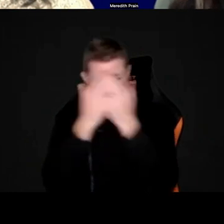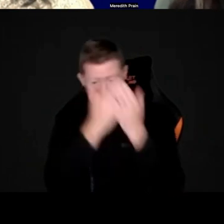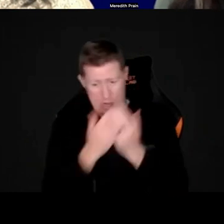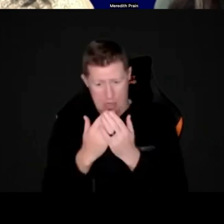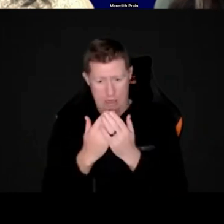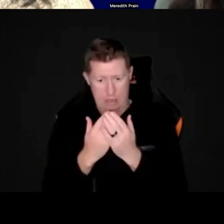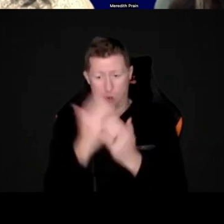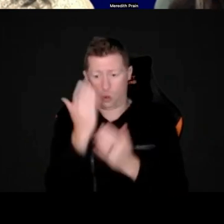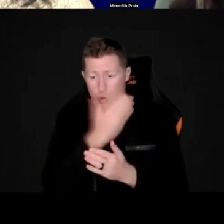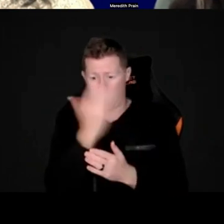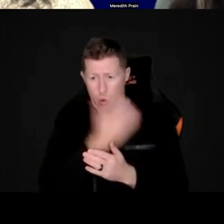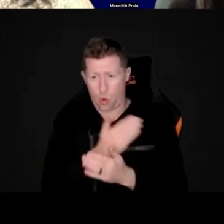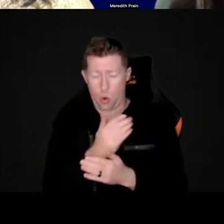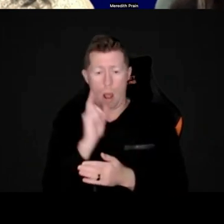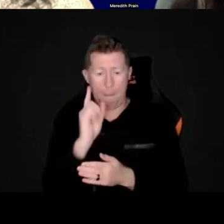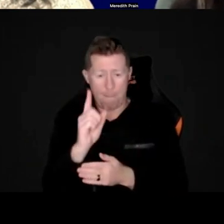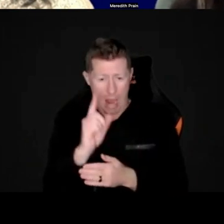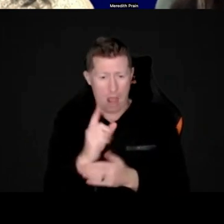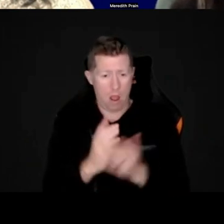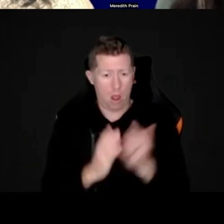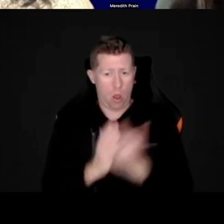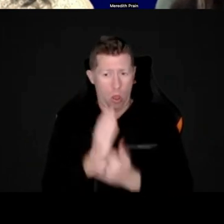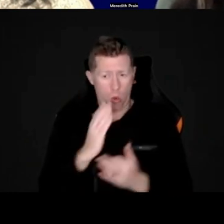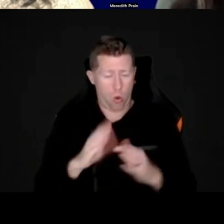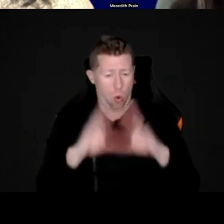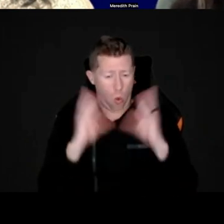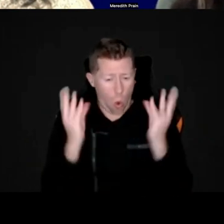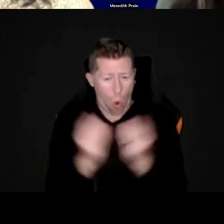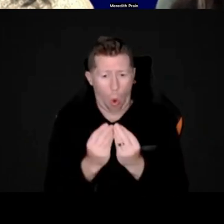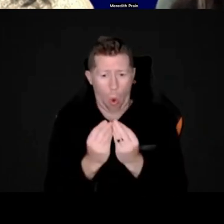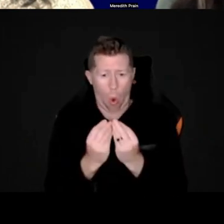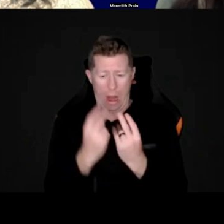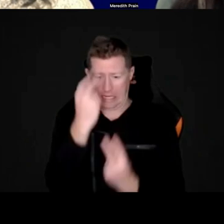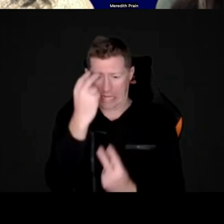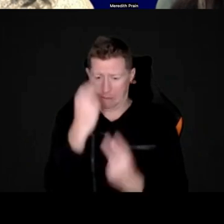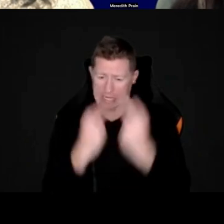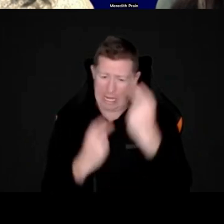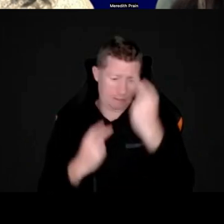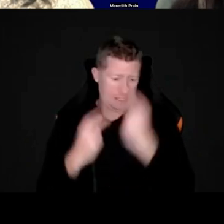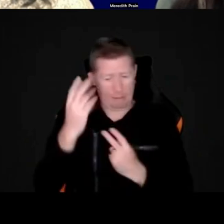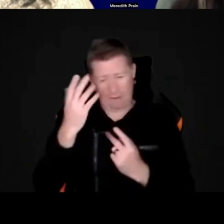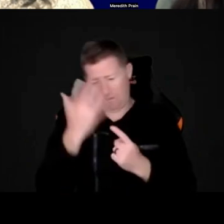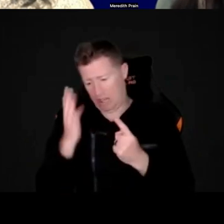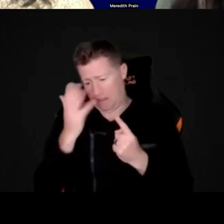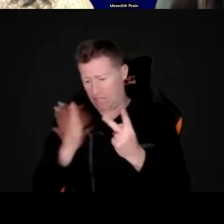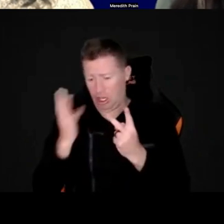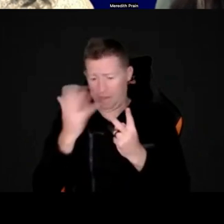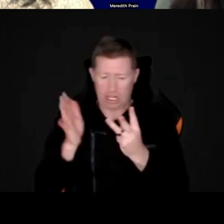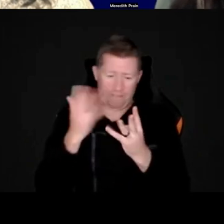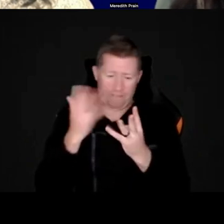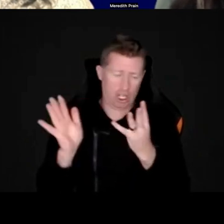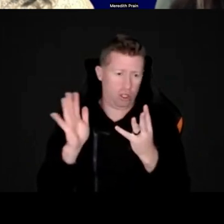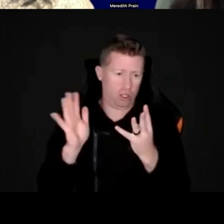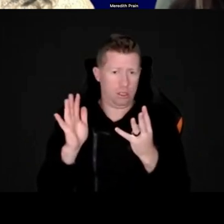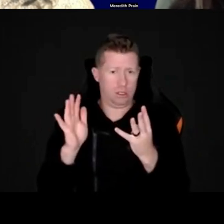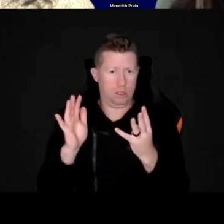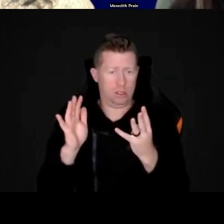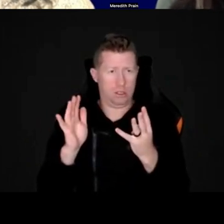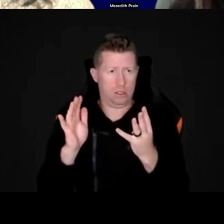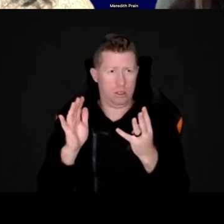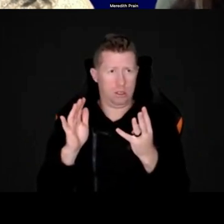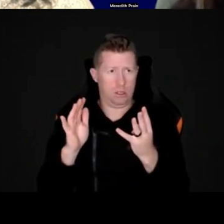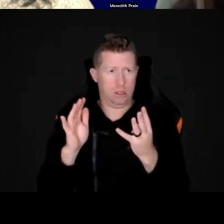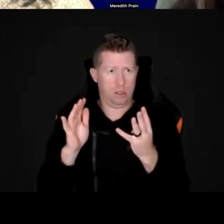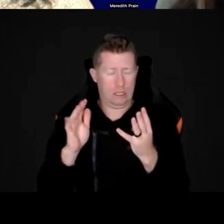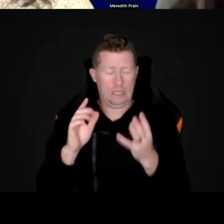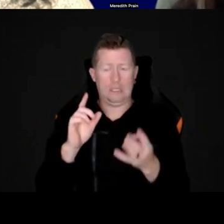has been through all other assessments, such as language, cognition, et cetera, and